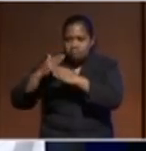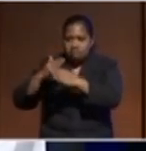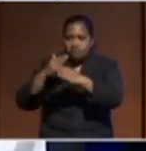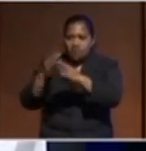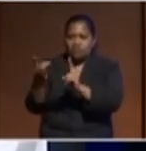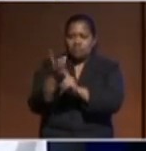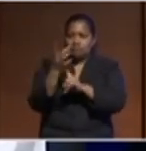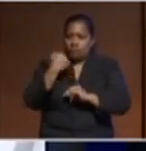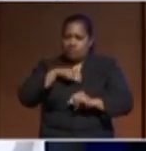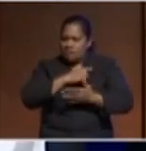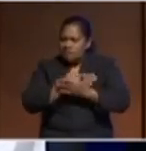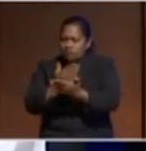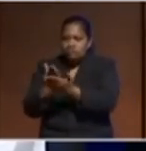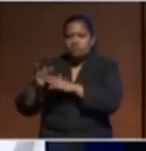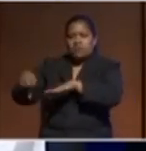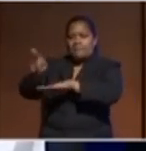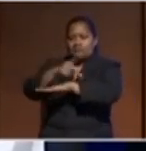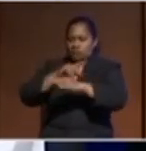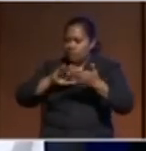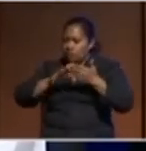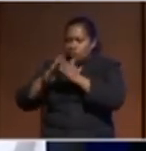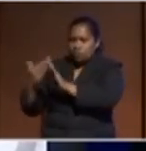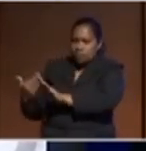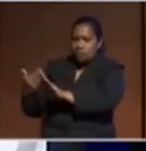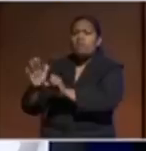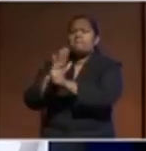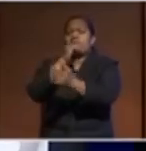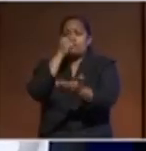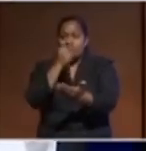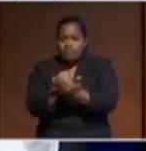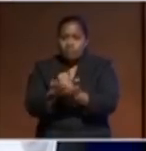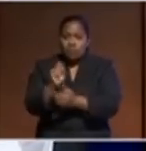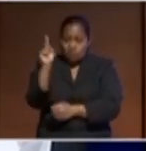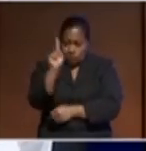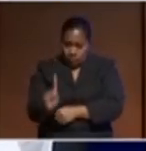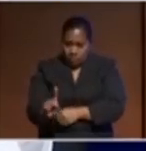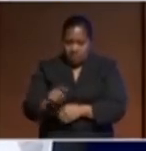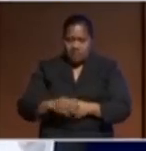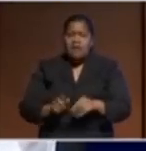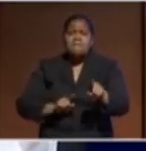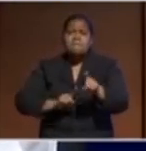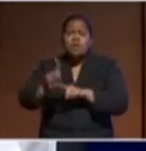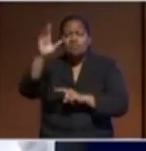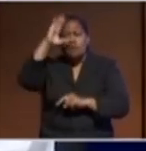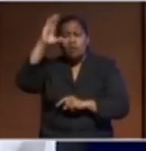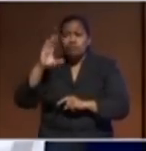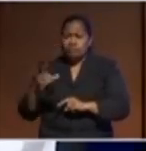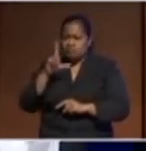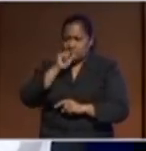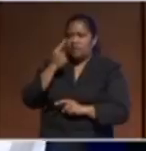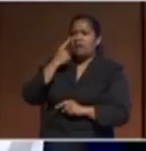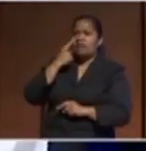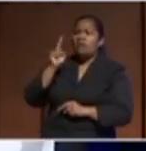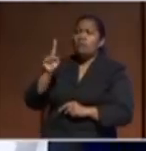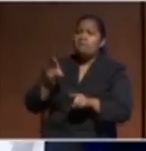Pacific community to make sure that today as I feel most countries in the world are